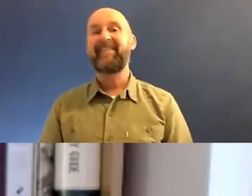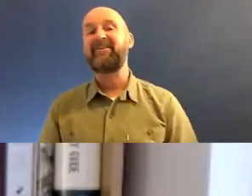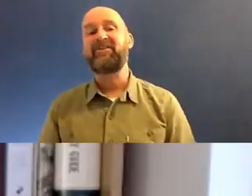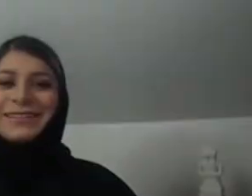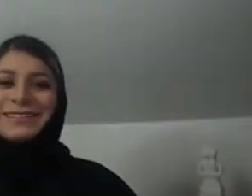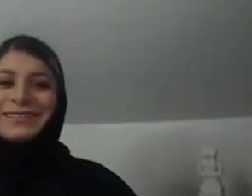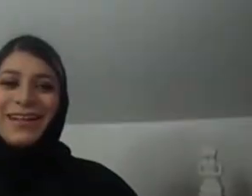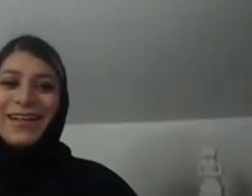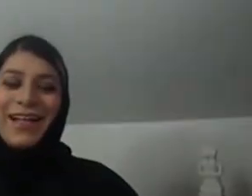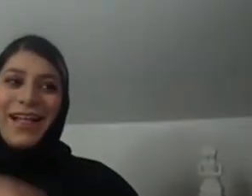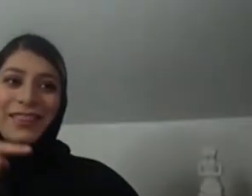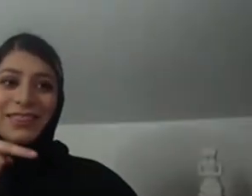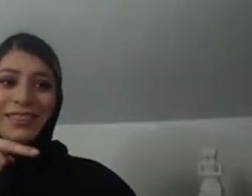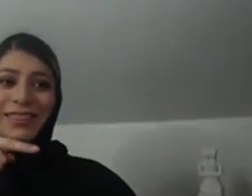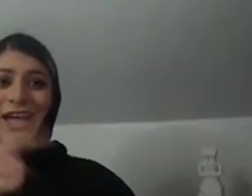Thank you, Jonathan. Jonathan.